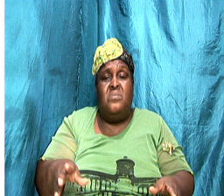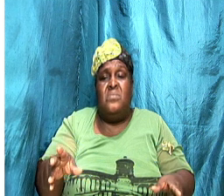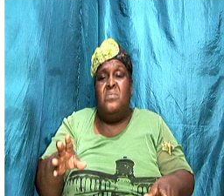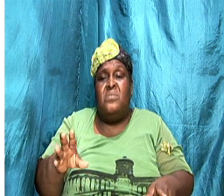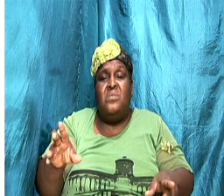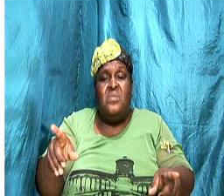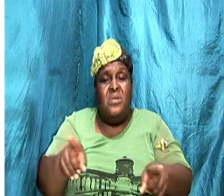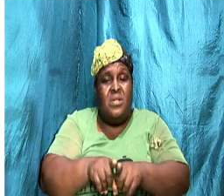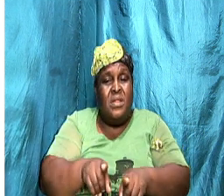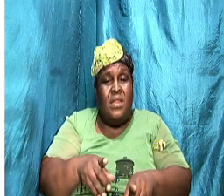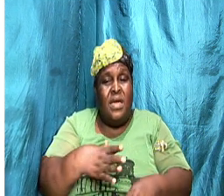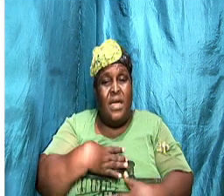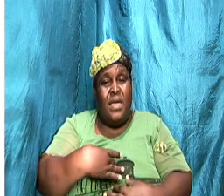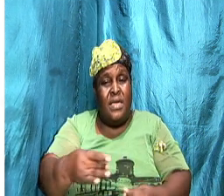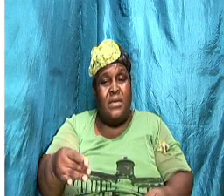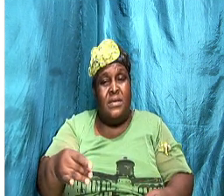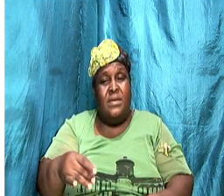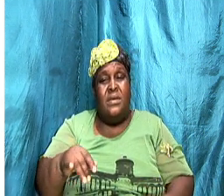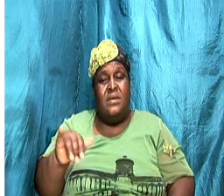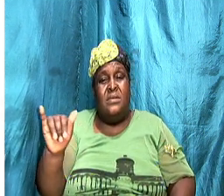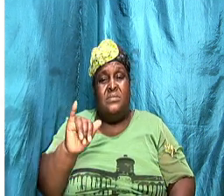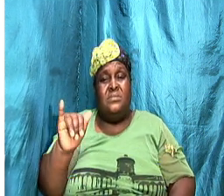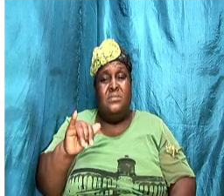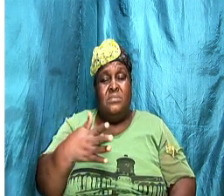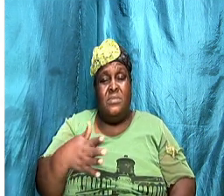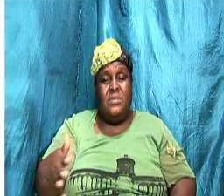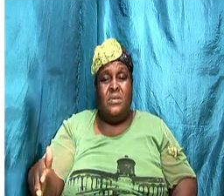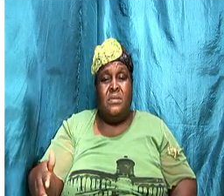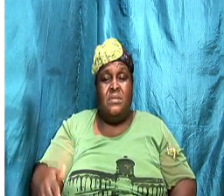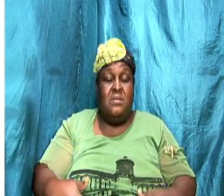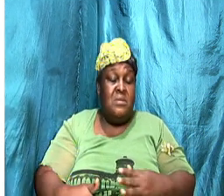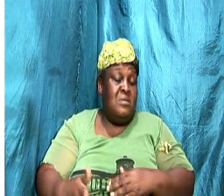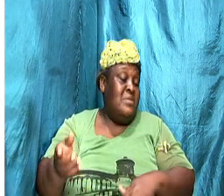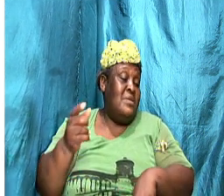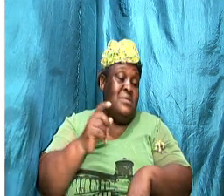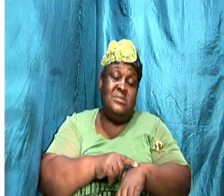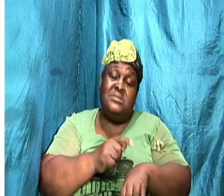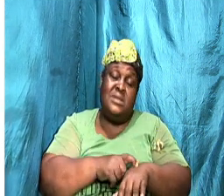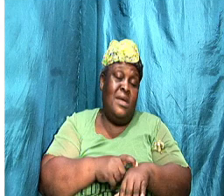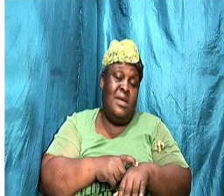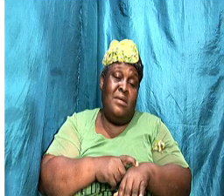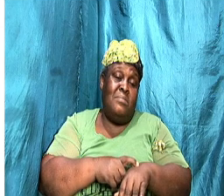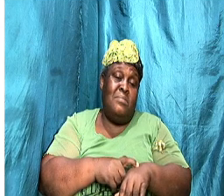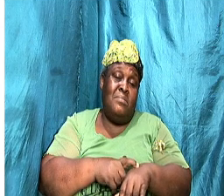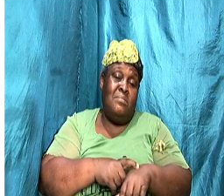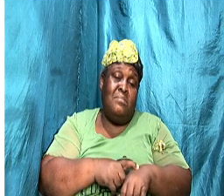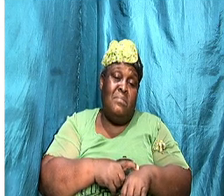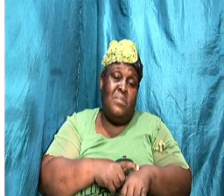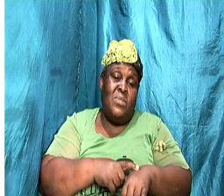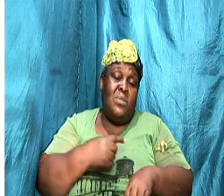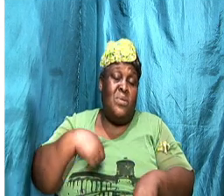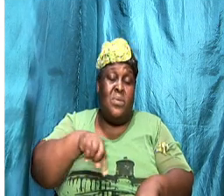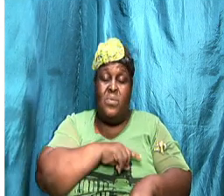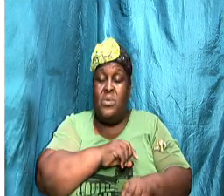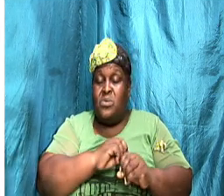will be times when we just don't agree on this particular thing